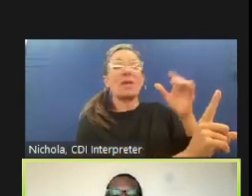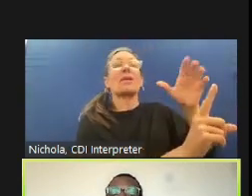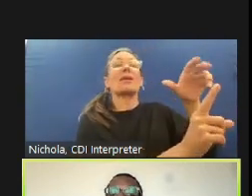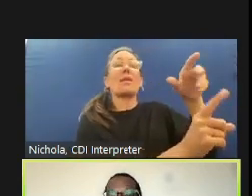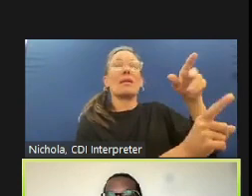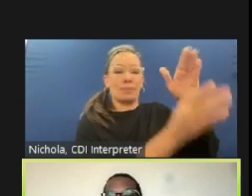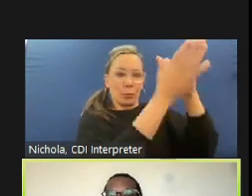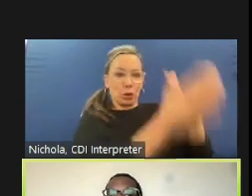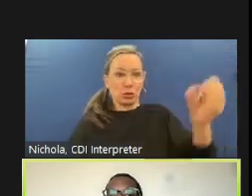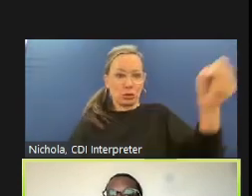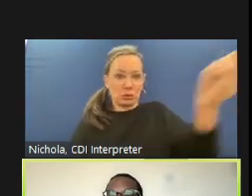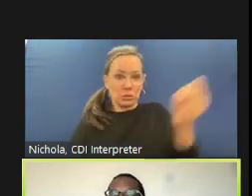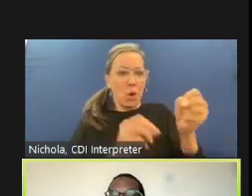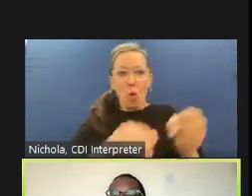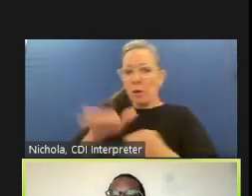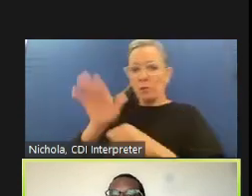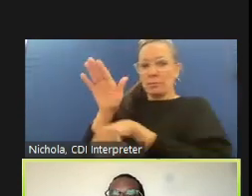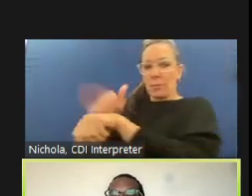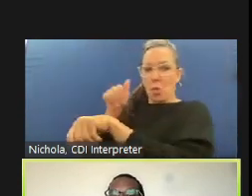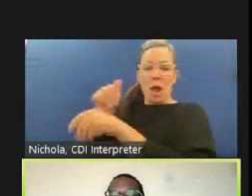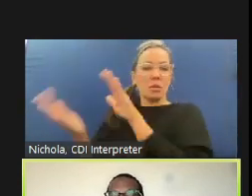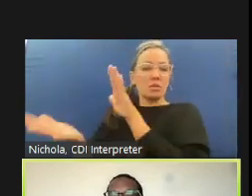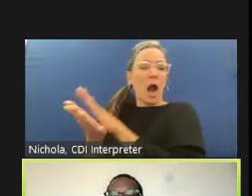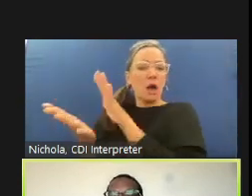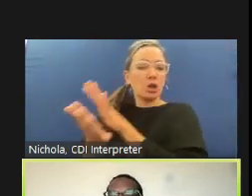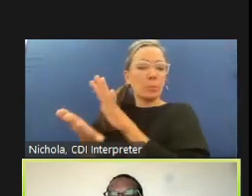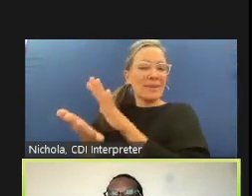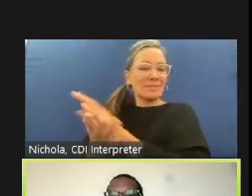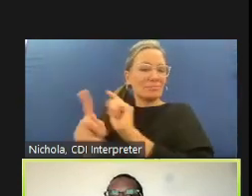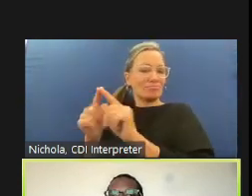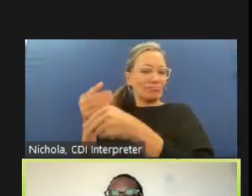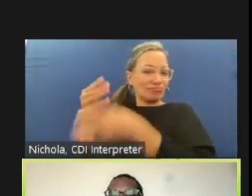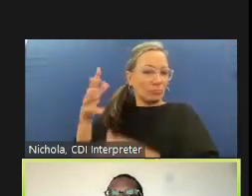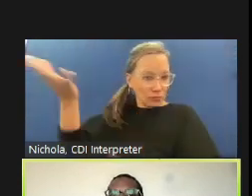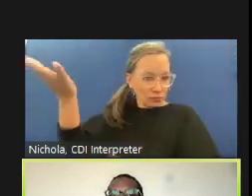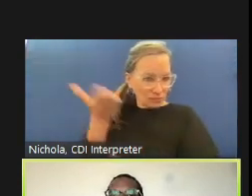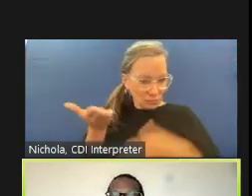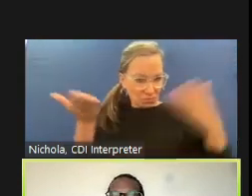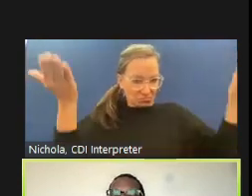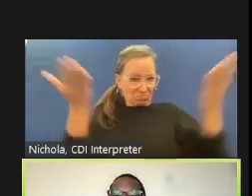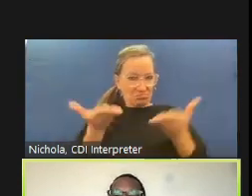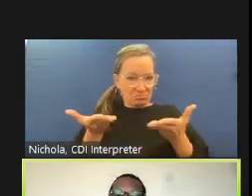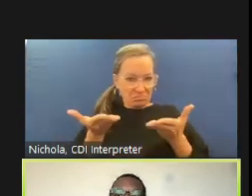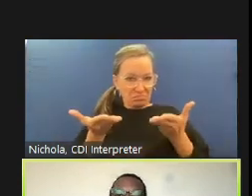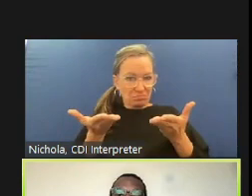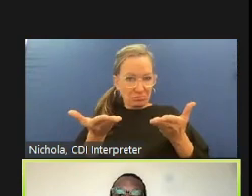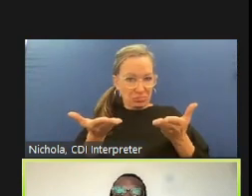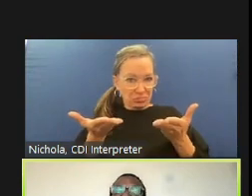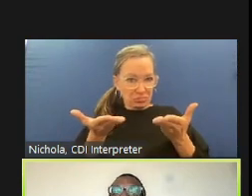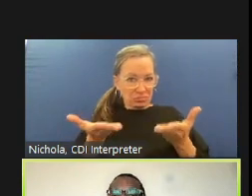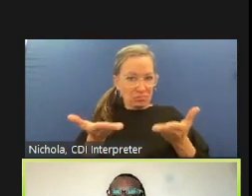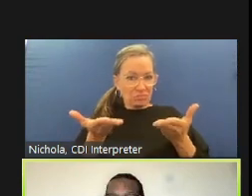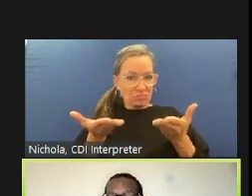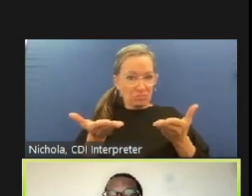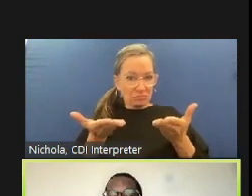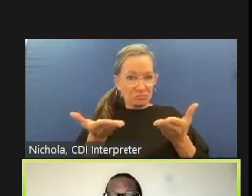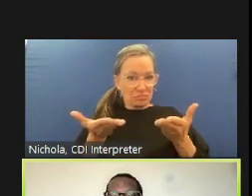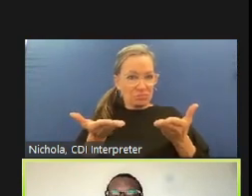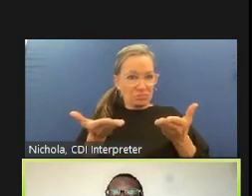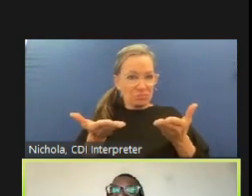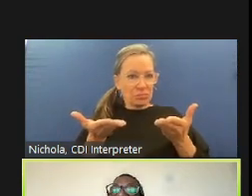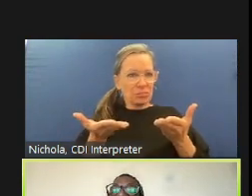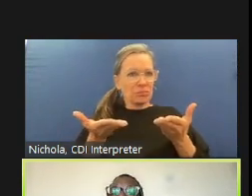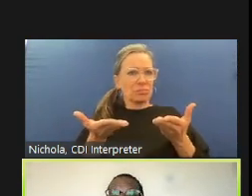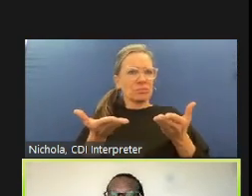work and there's a mechanism a way to ensure that this happens that the superior